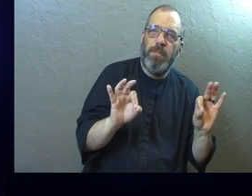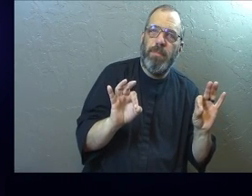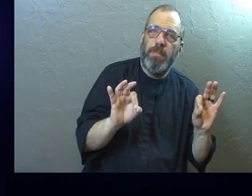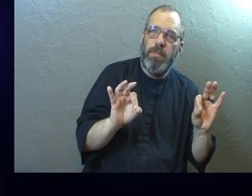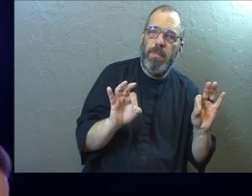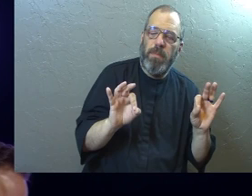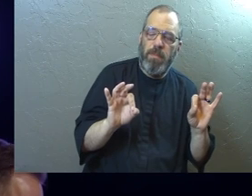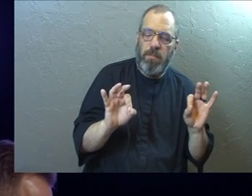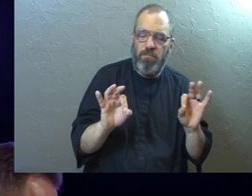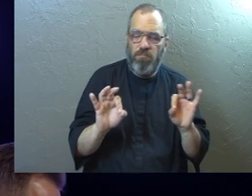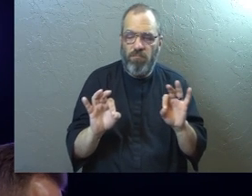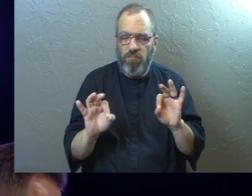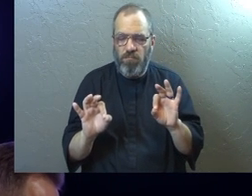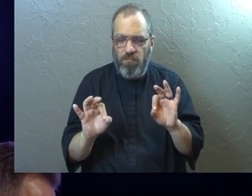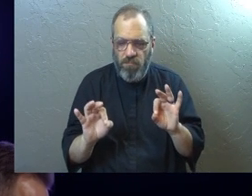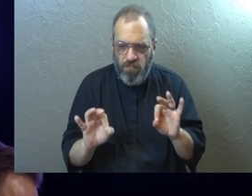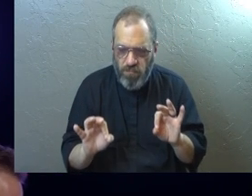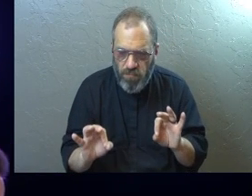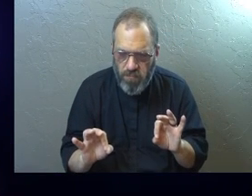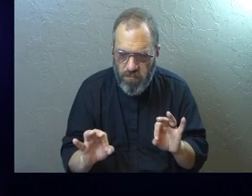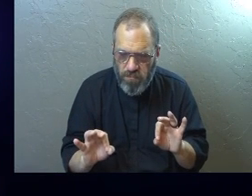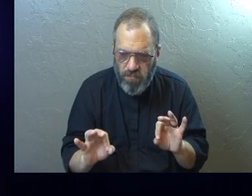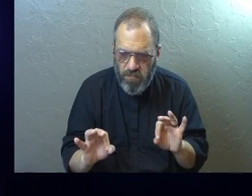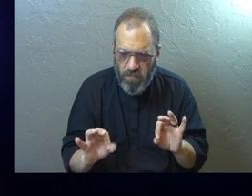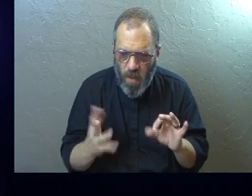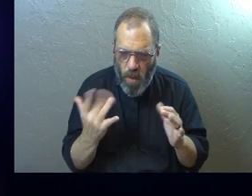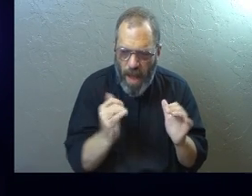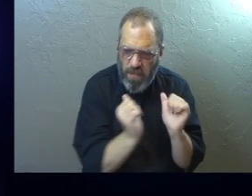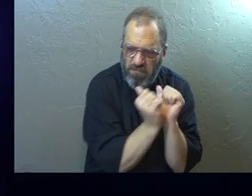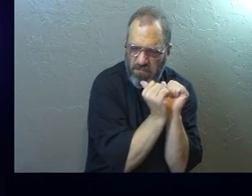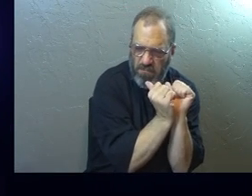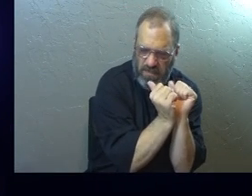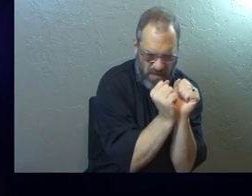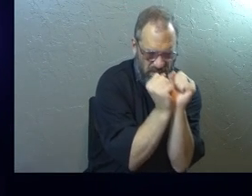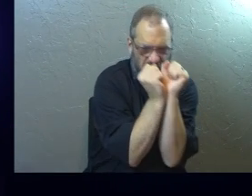So why are we, why are we enslaved?